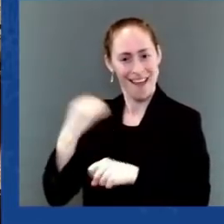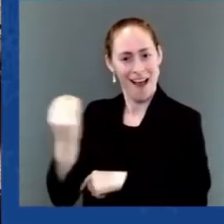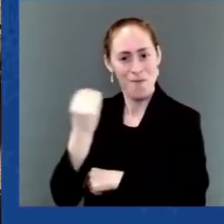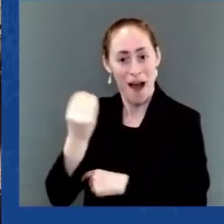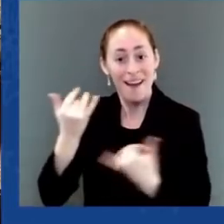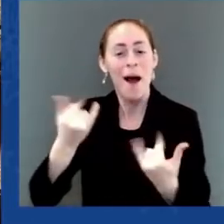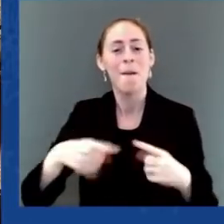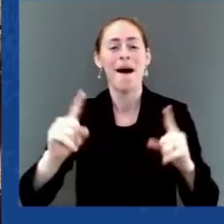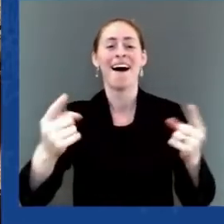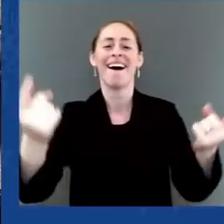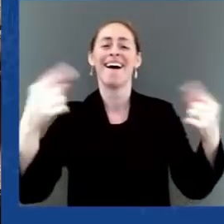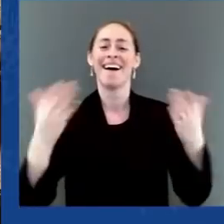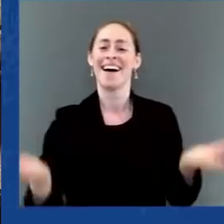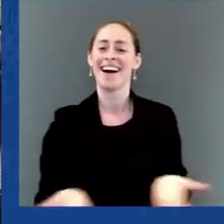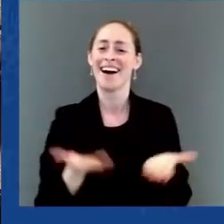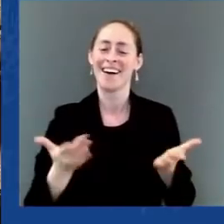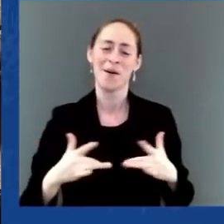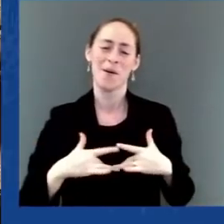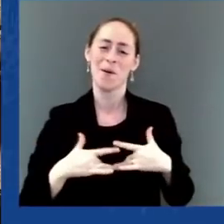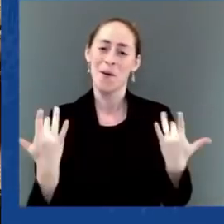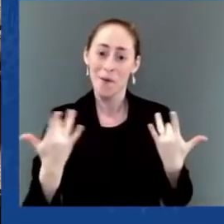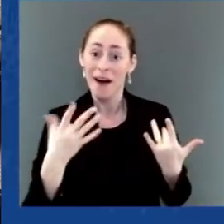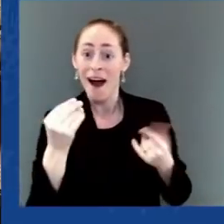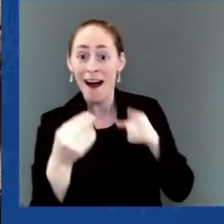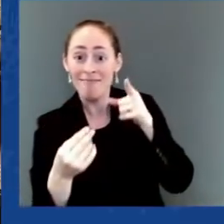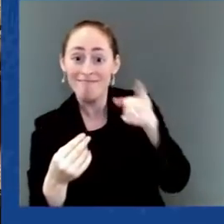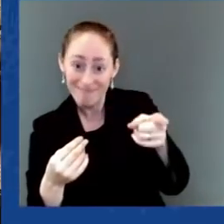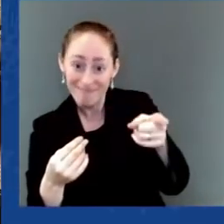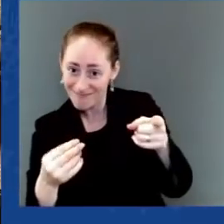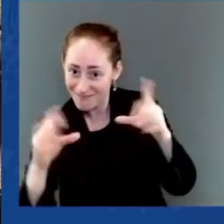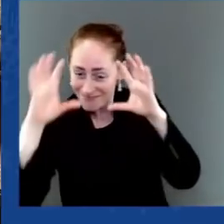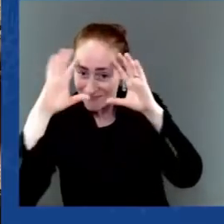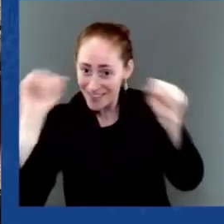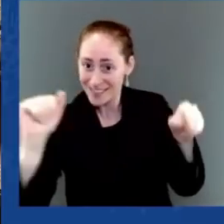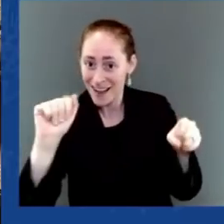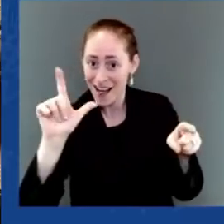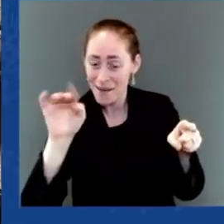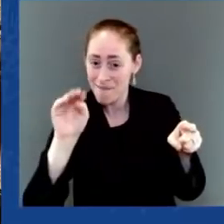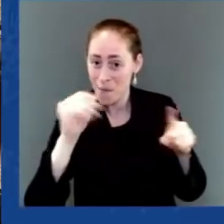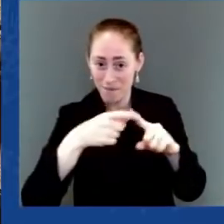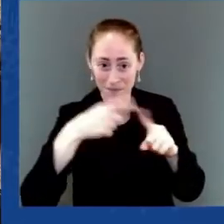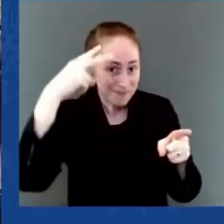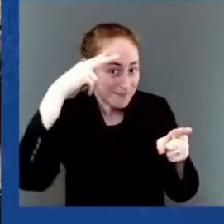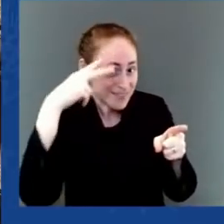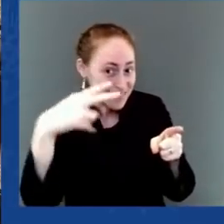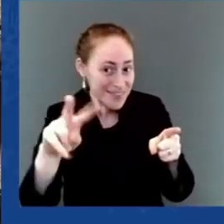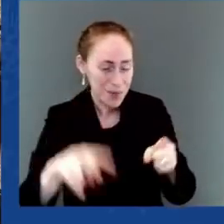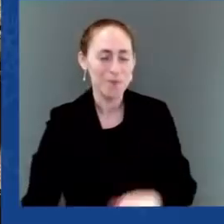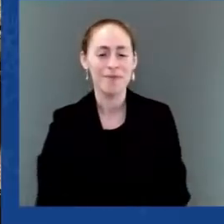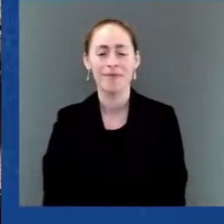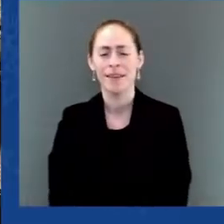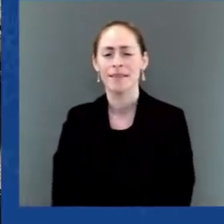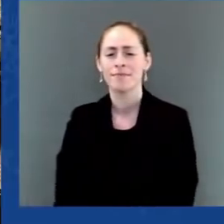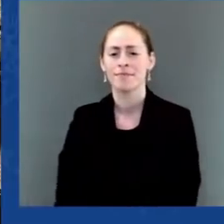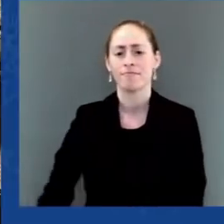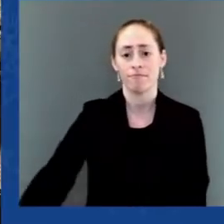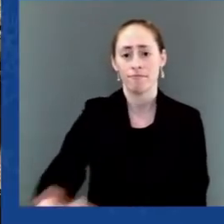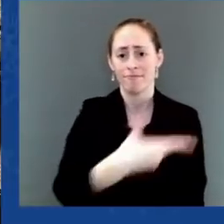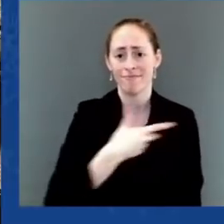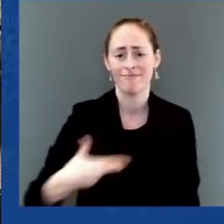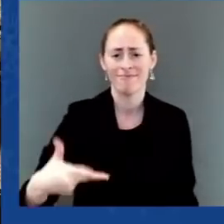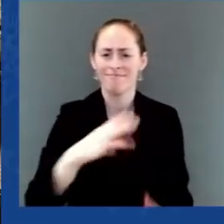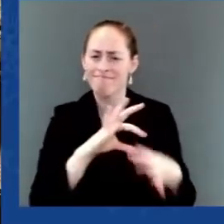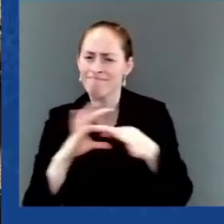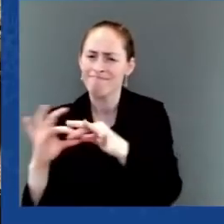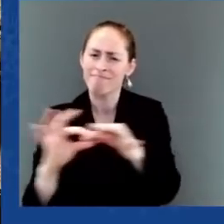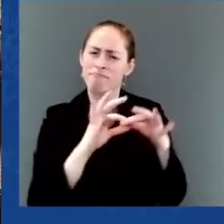Obrador. We are three countries with extremely strong ties between our people, with our visions and values